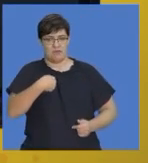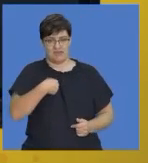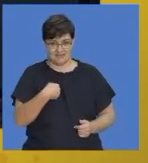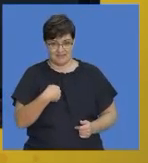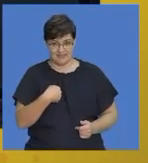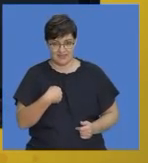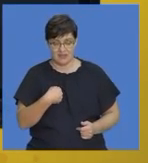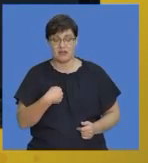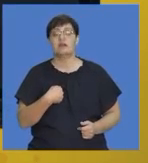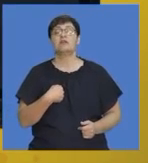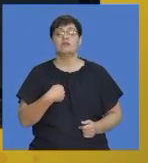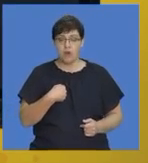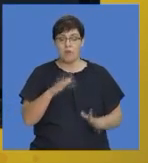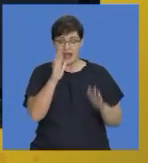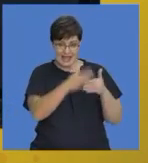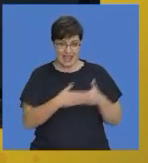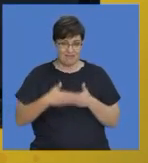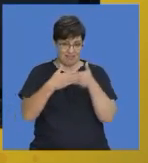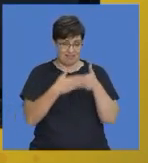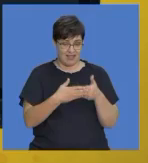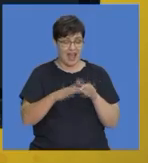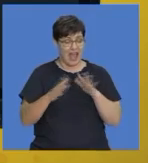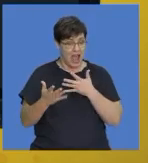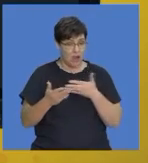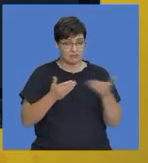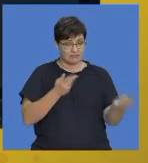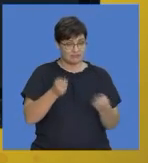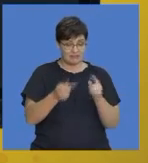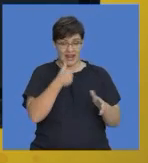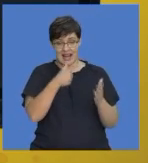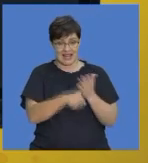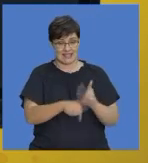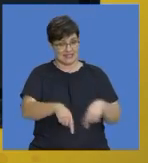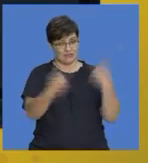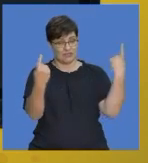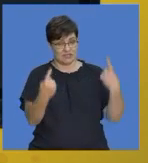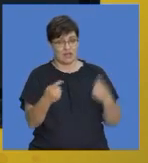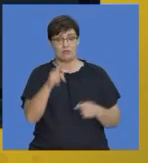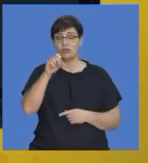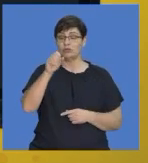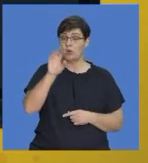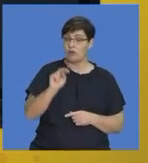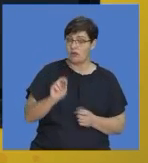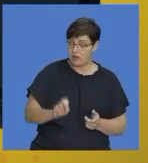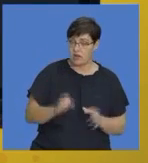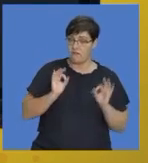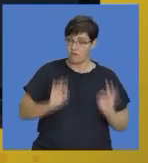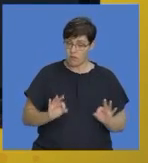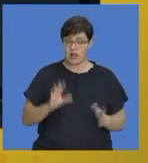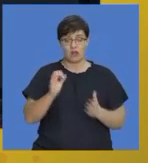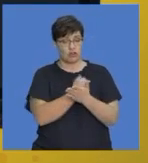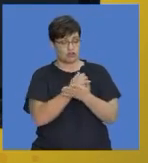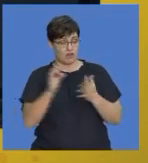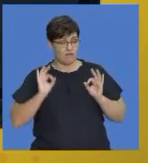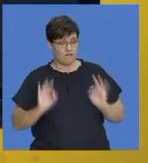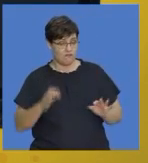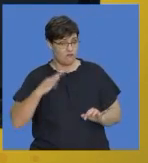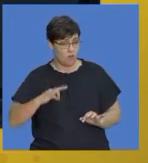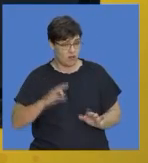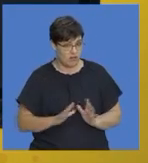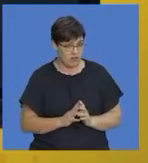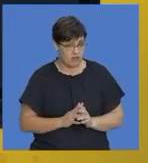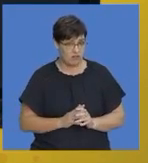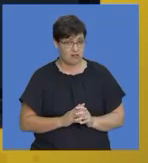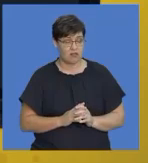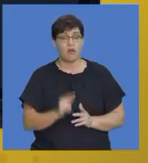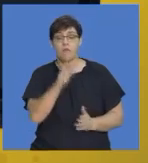applying for. So, we need to be very careful about how we manage those two letters. Remember, the tone is formal, the register is formal, and we need